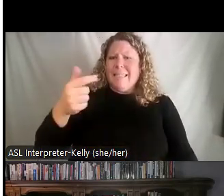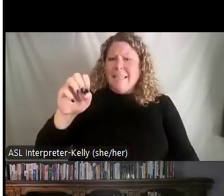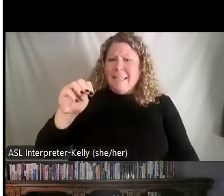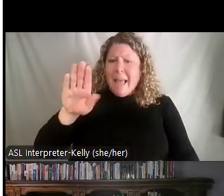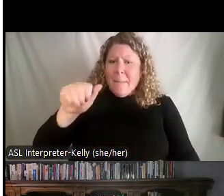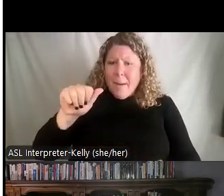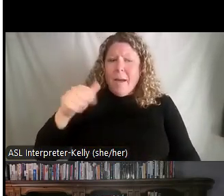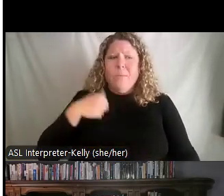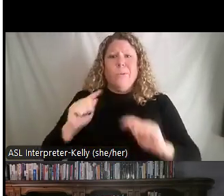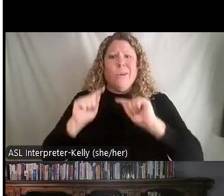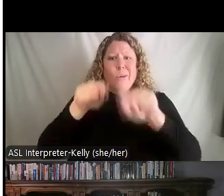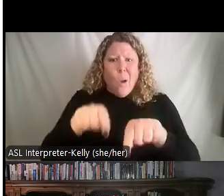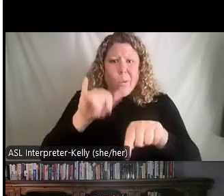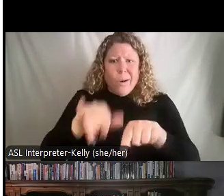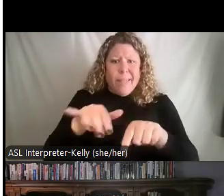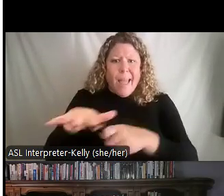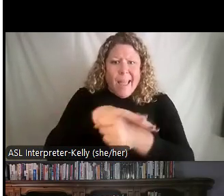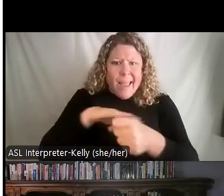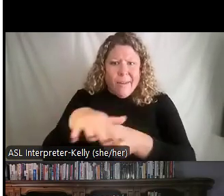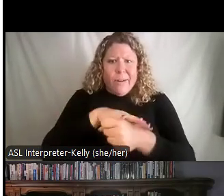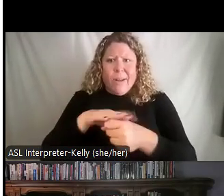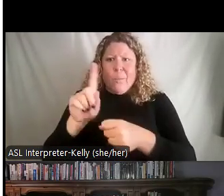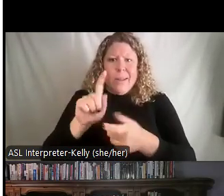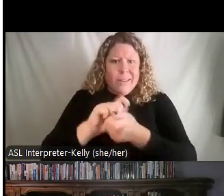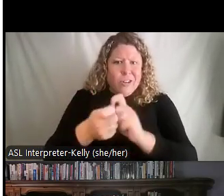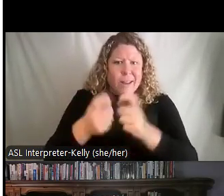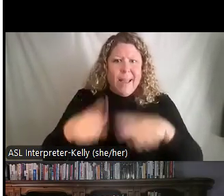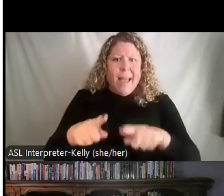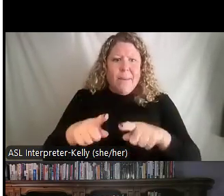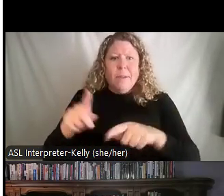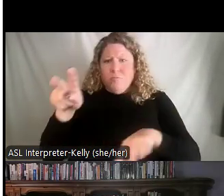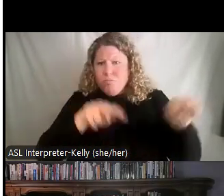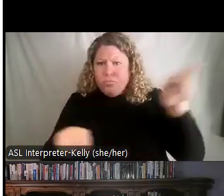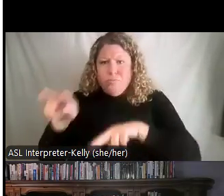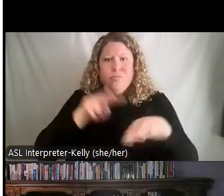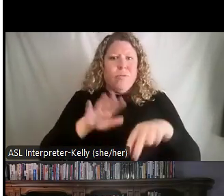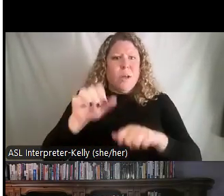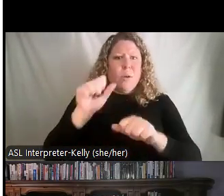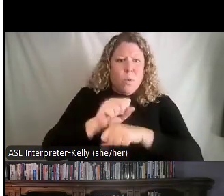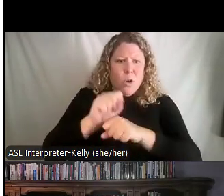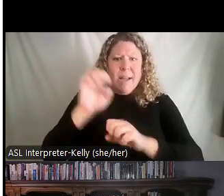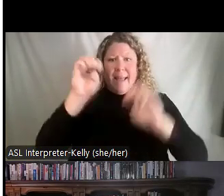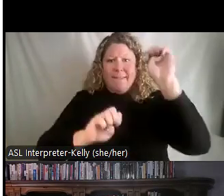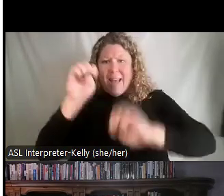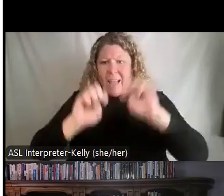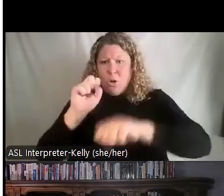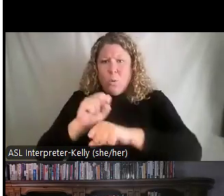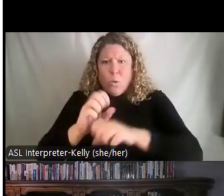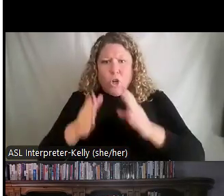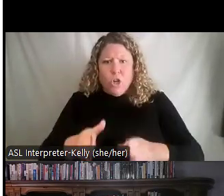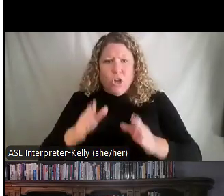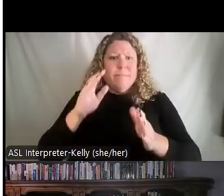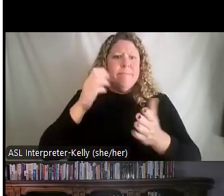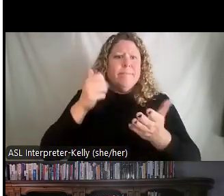takes place. We're directly observing what they're doing to make sure that things are working. We're going to evaluate them, help them identify any root cause